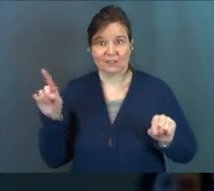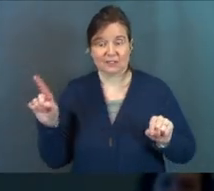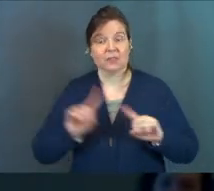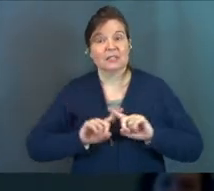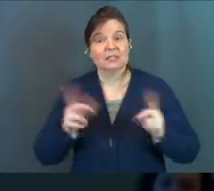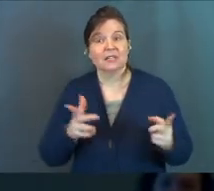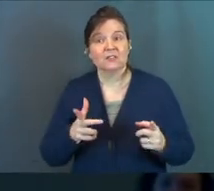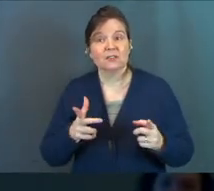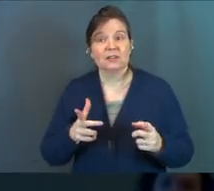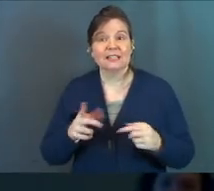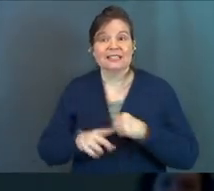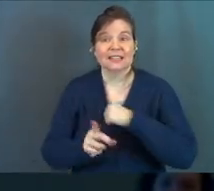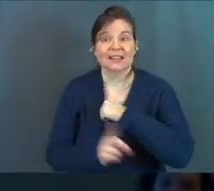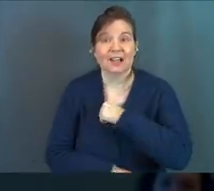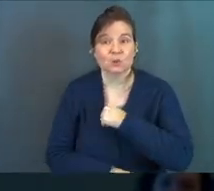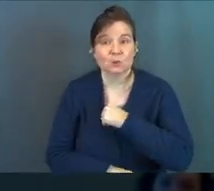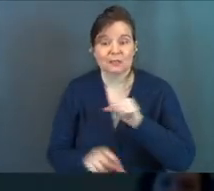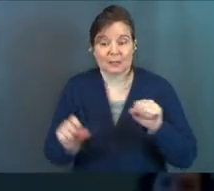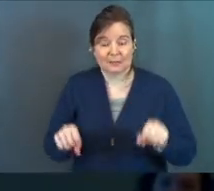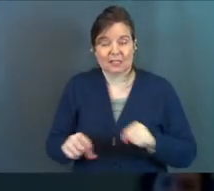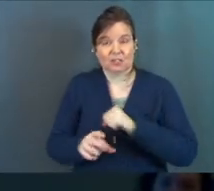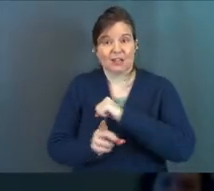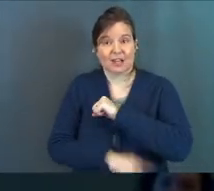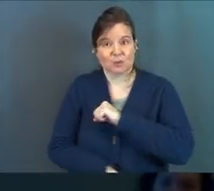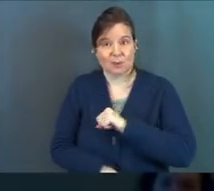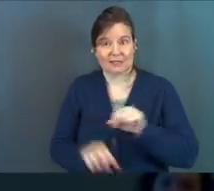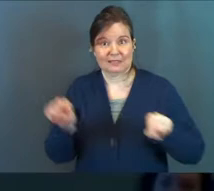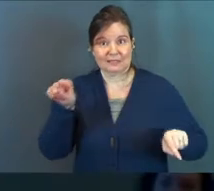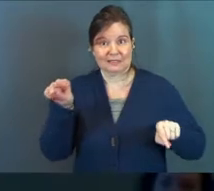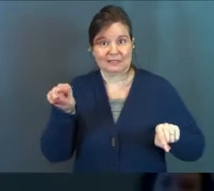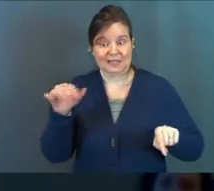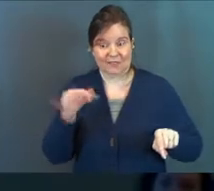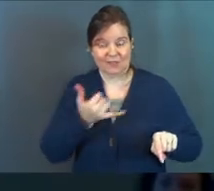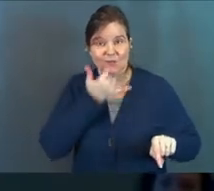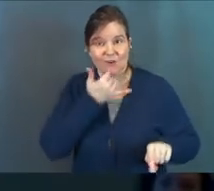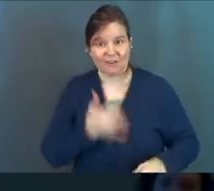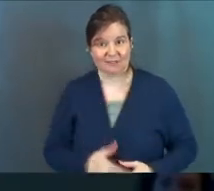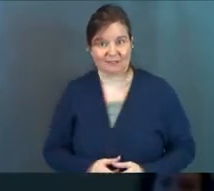The difference is the consequences, potential consequences if you get it wrong.